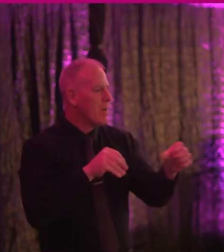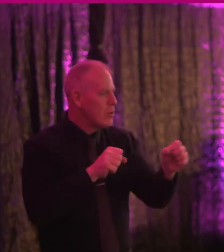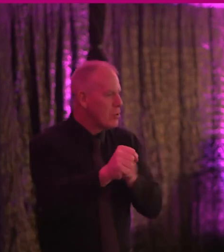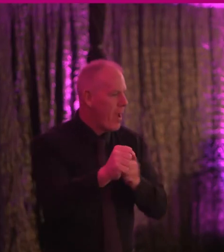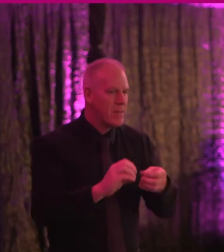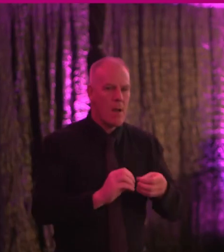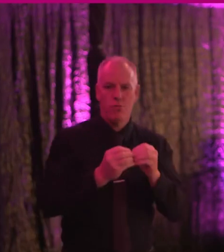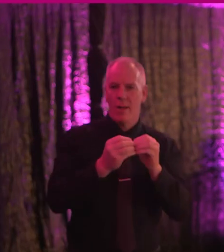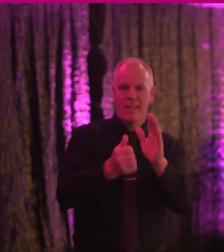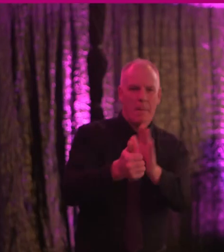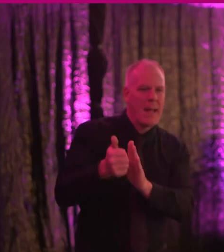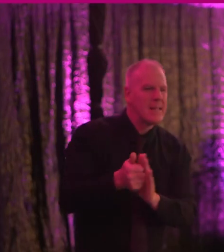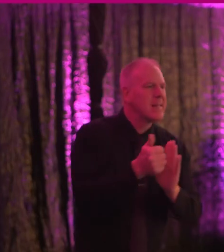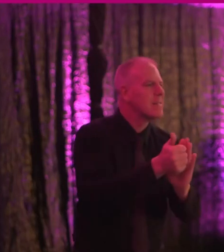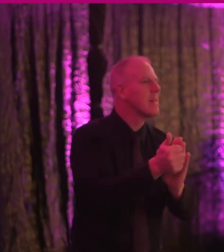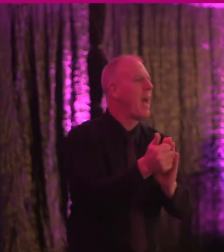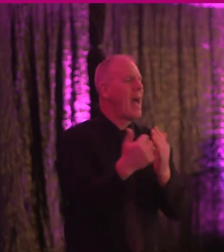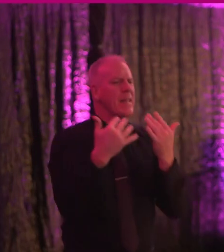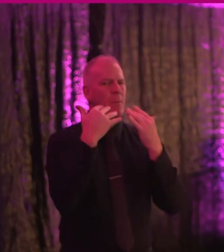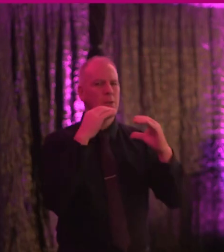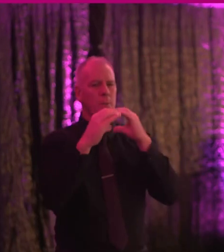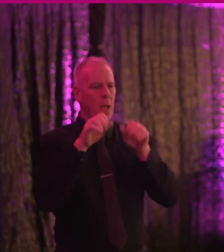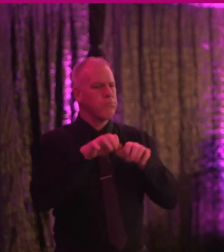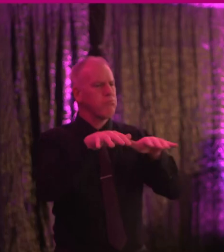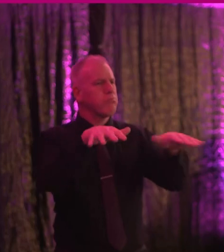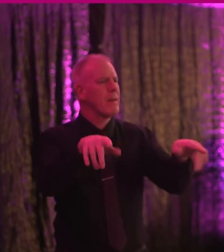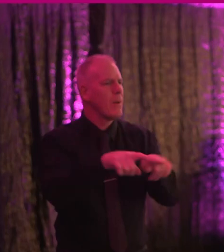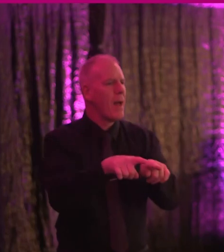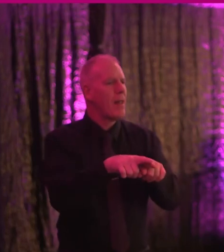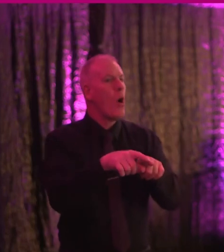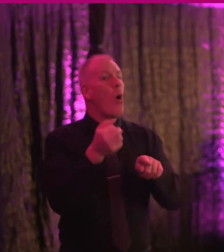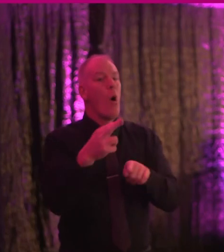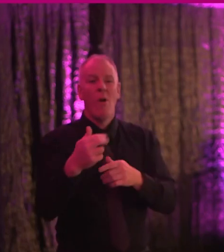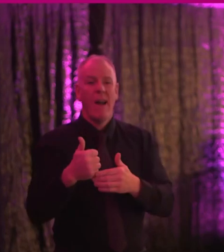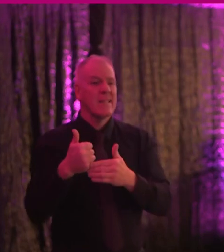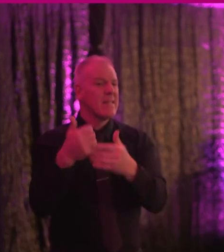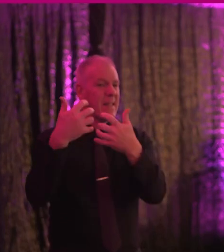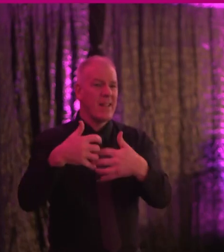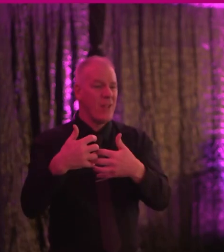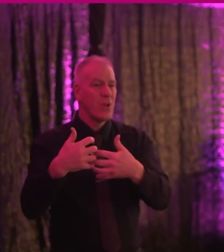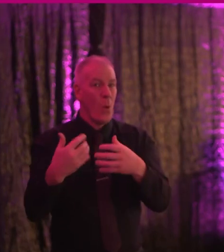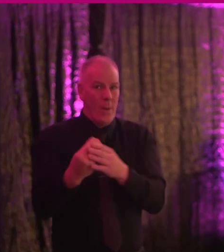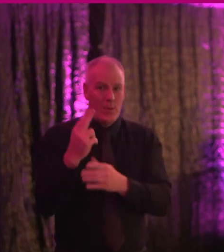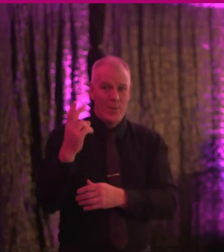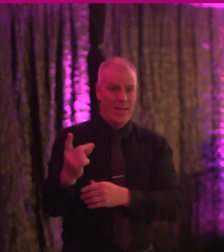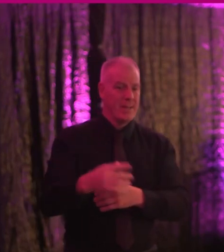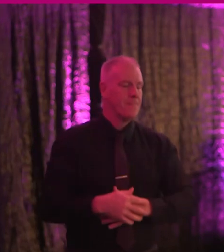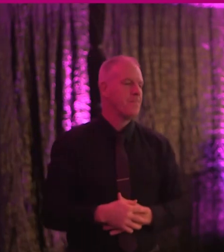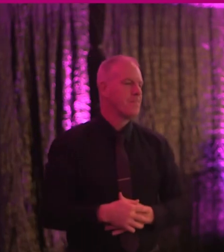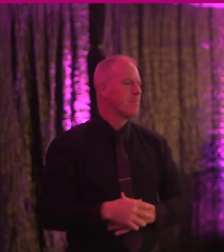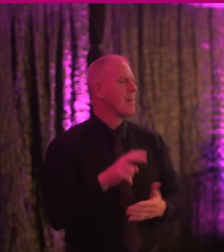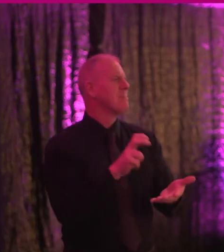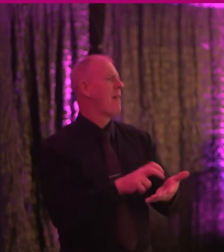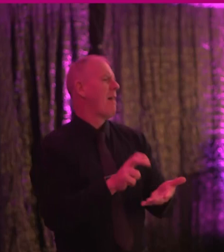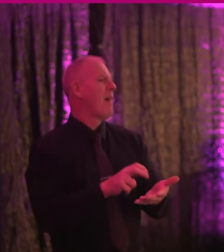products, built environment and information communication and assistive technologies. I am delighted that this